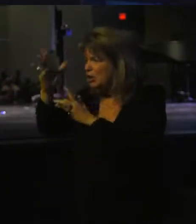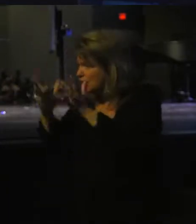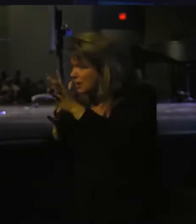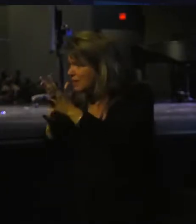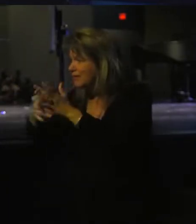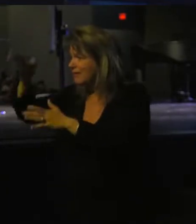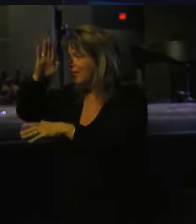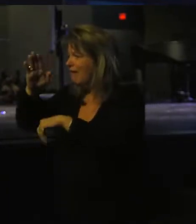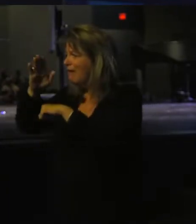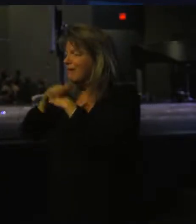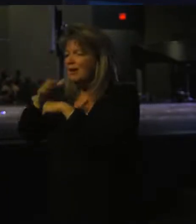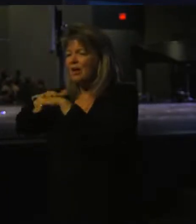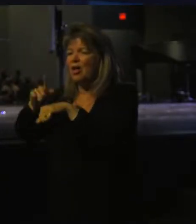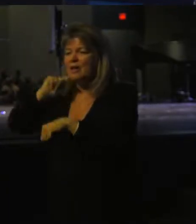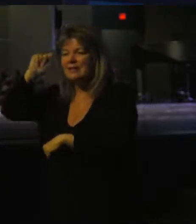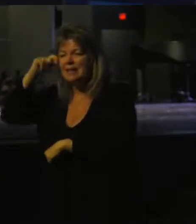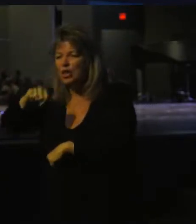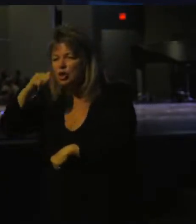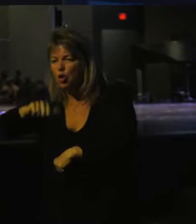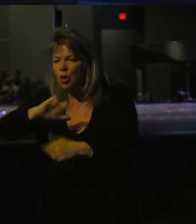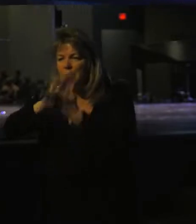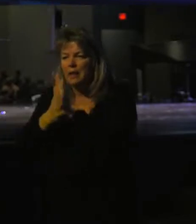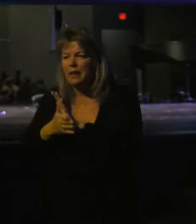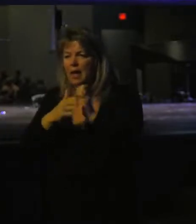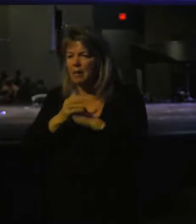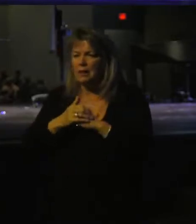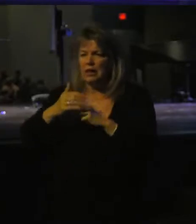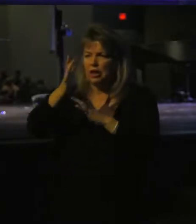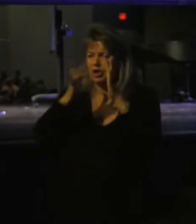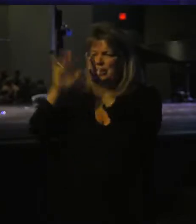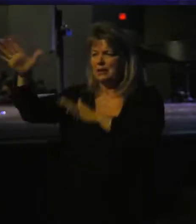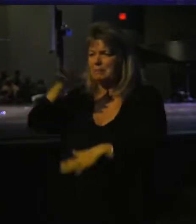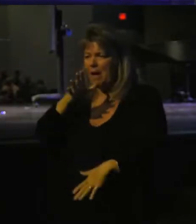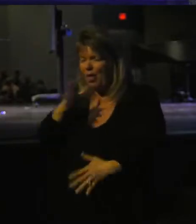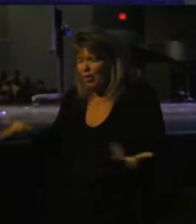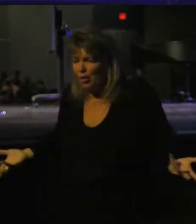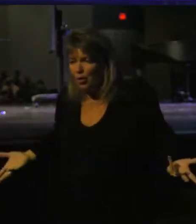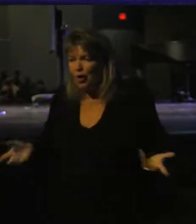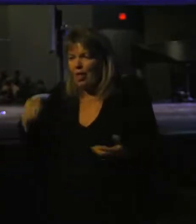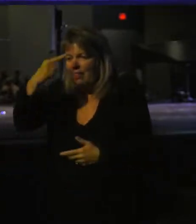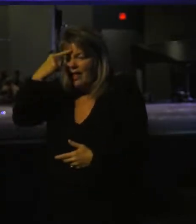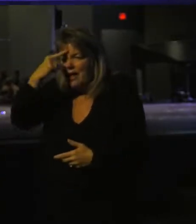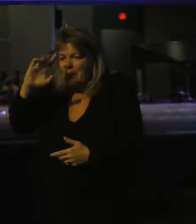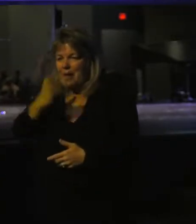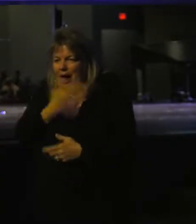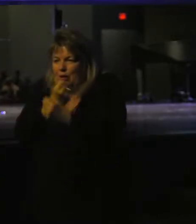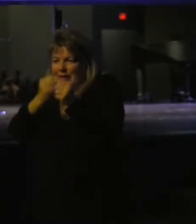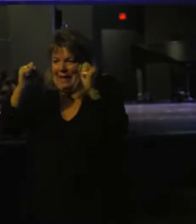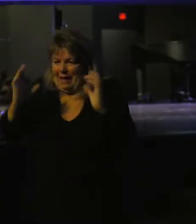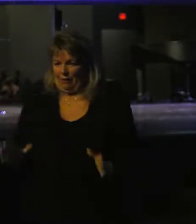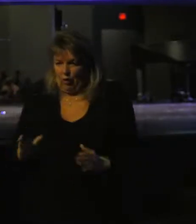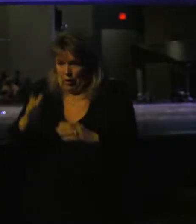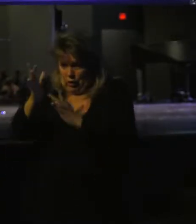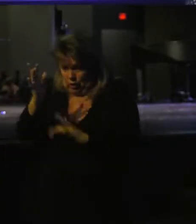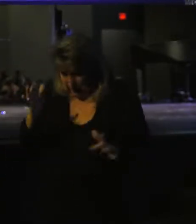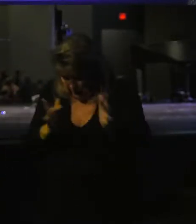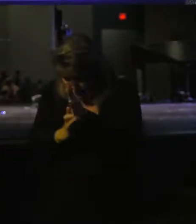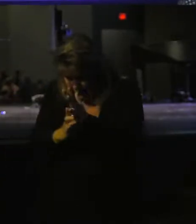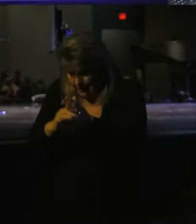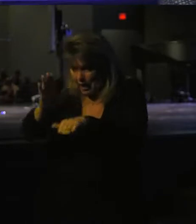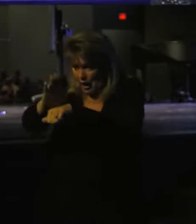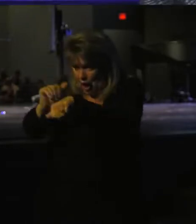Think about God calling a teenage girl to be the mother of Jesus. Think about our savior, Jesus,